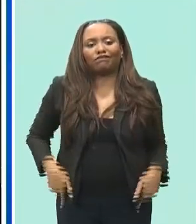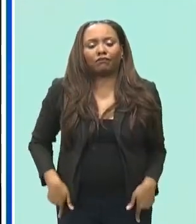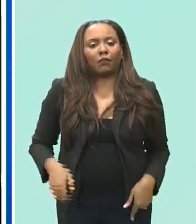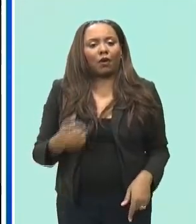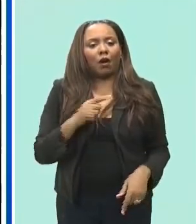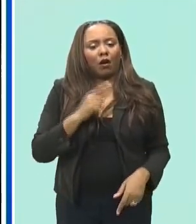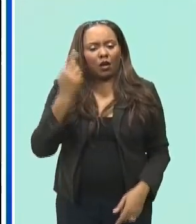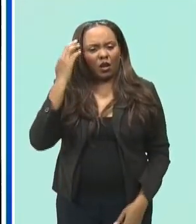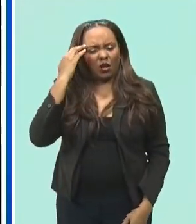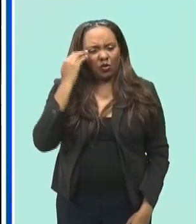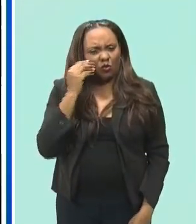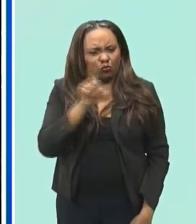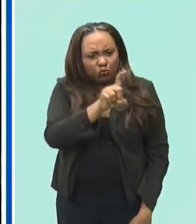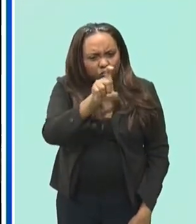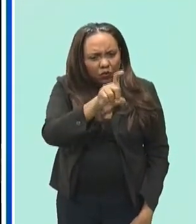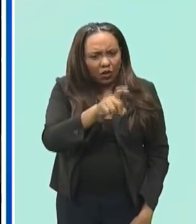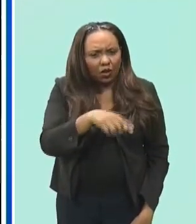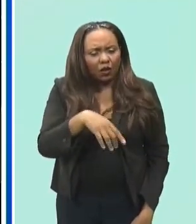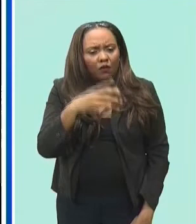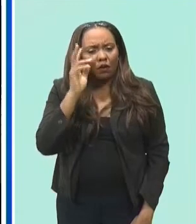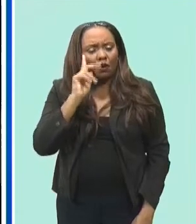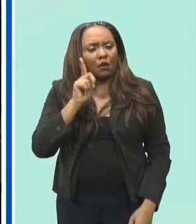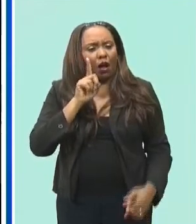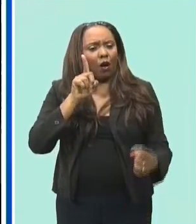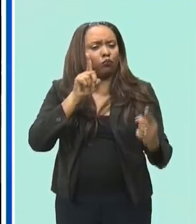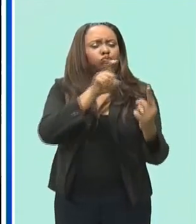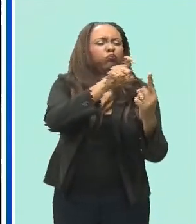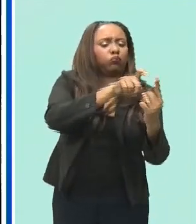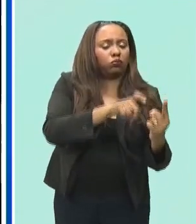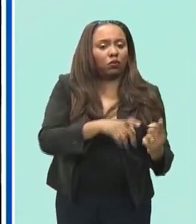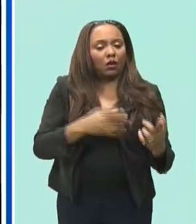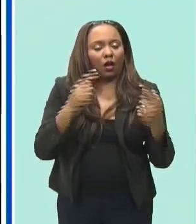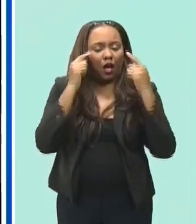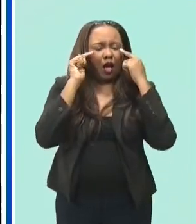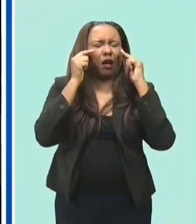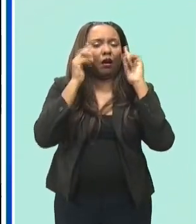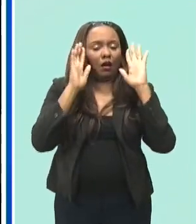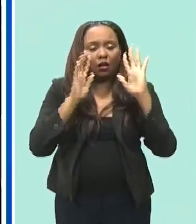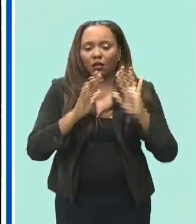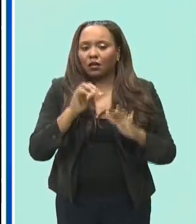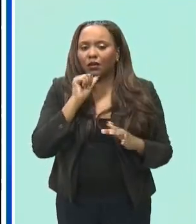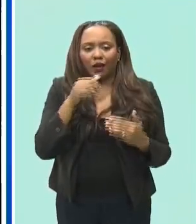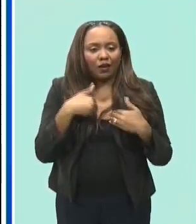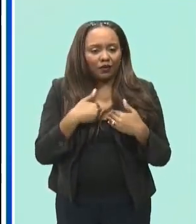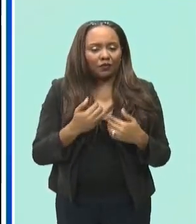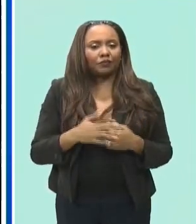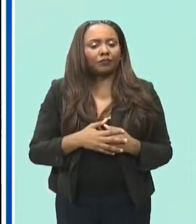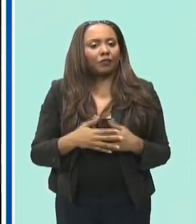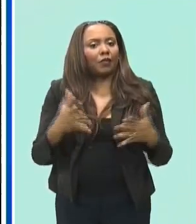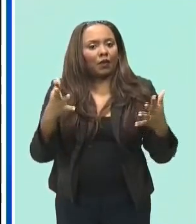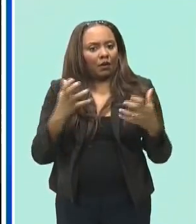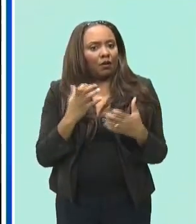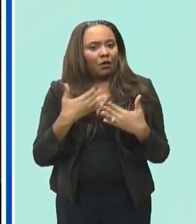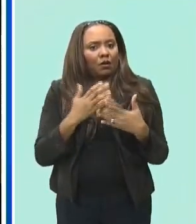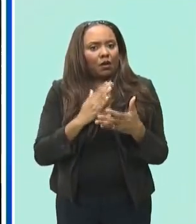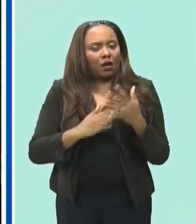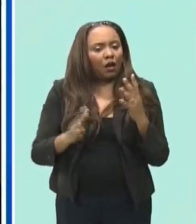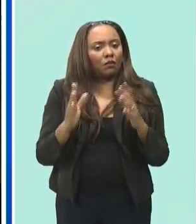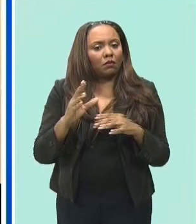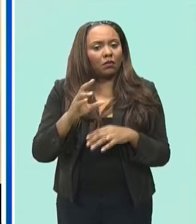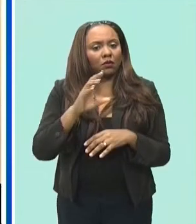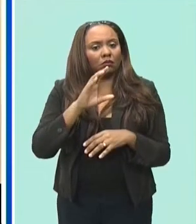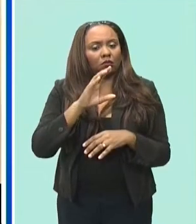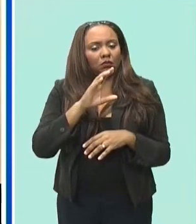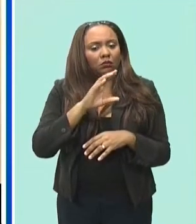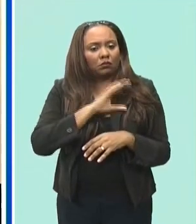mr malava is lobbying for a change he wants at least some of his fellow municipal officers to be armed